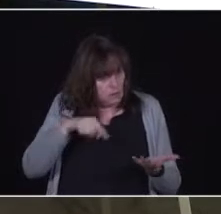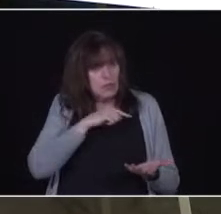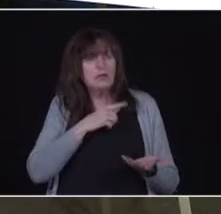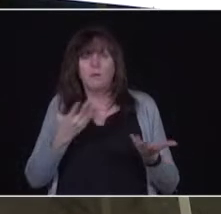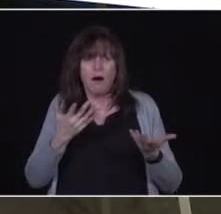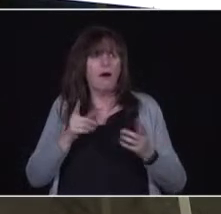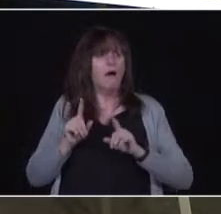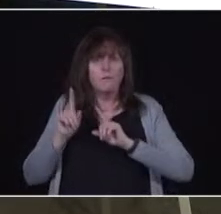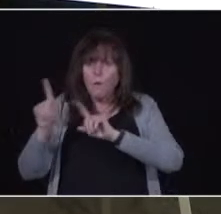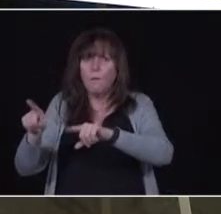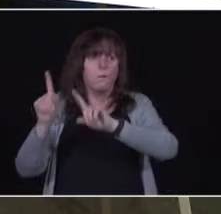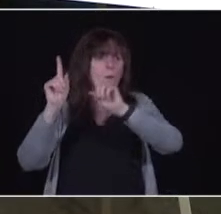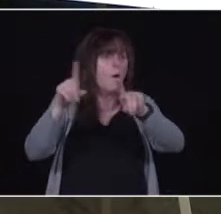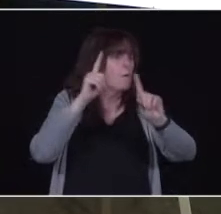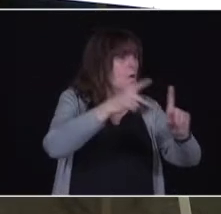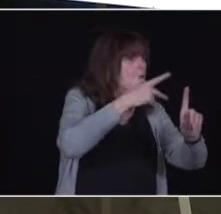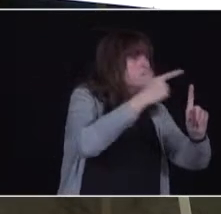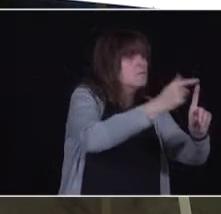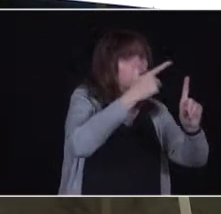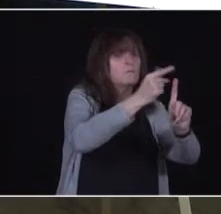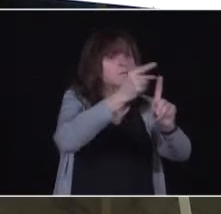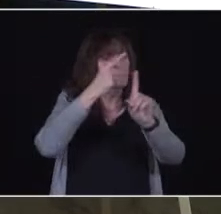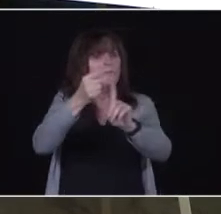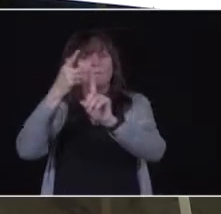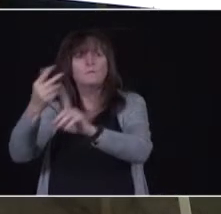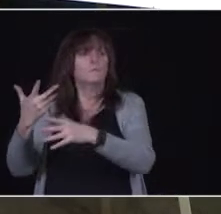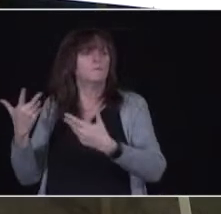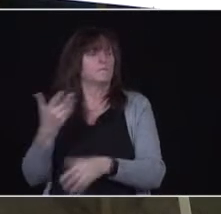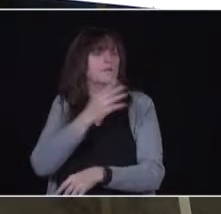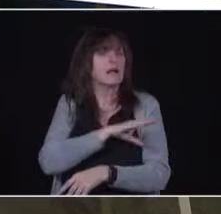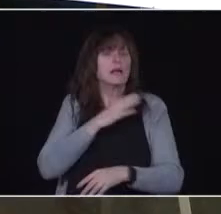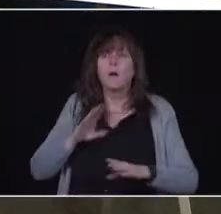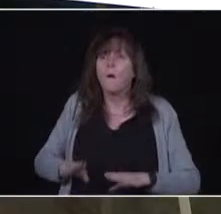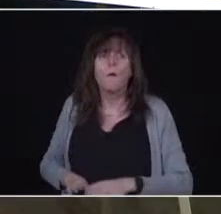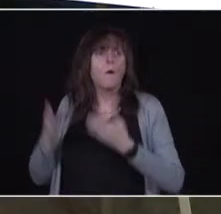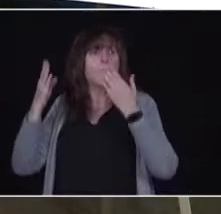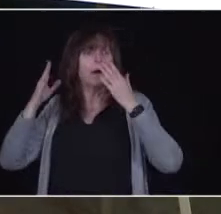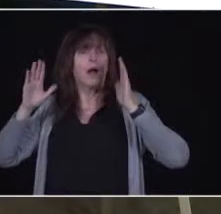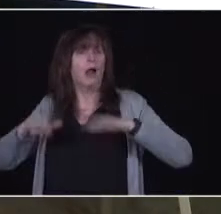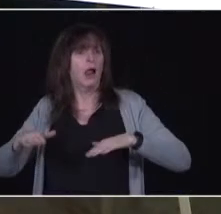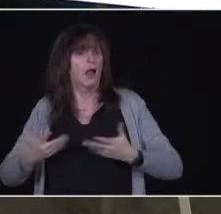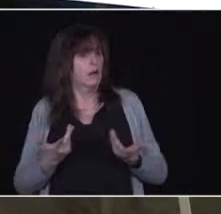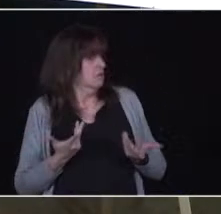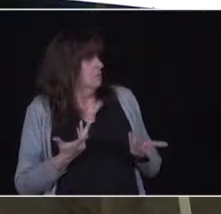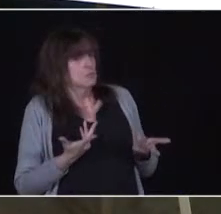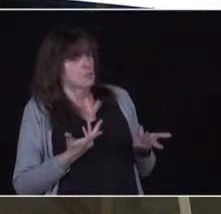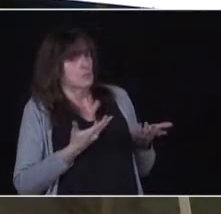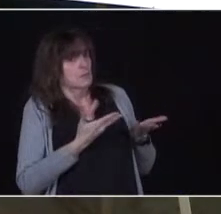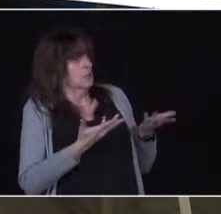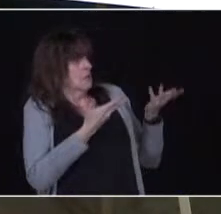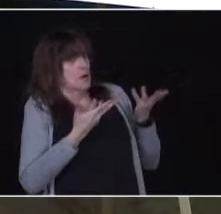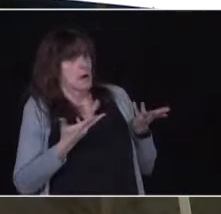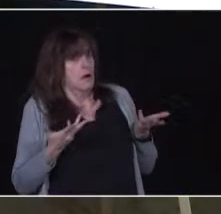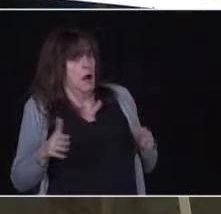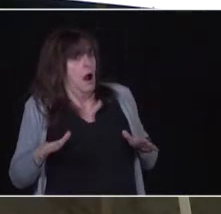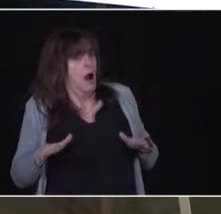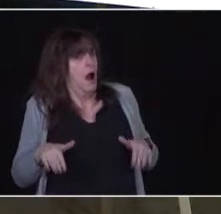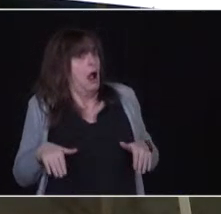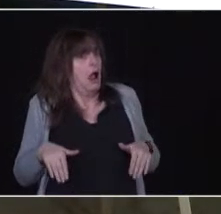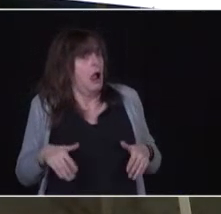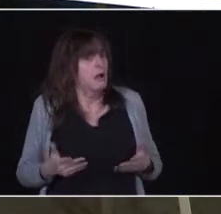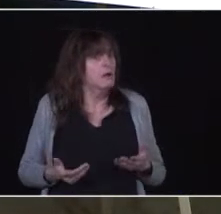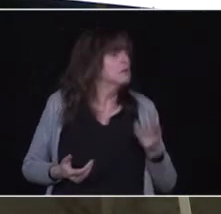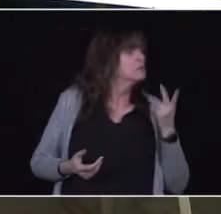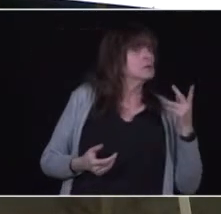15th of March and we will have it ready by then. I know that I have watched in general other provinces roll out their vaccination program.